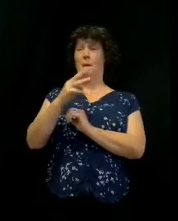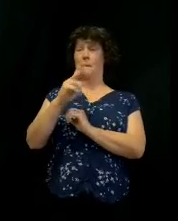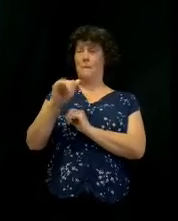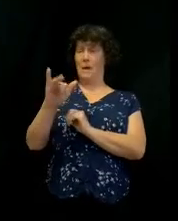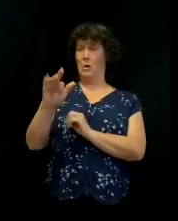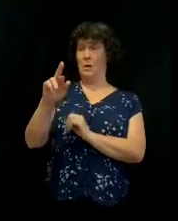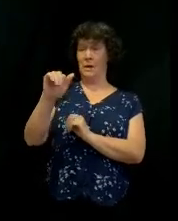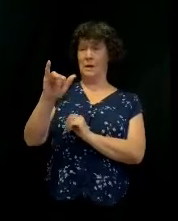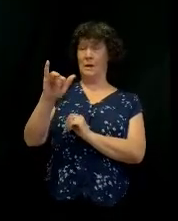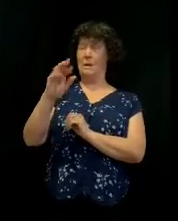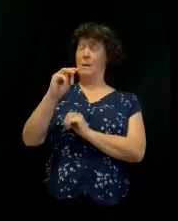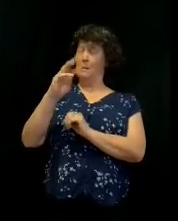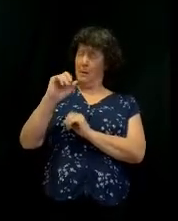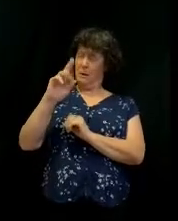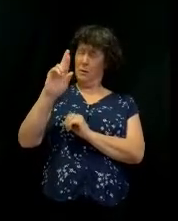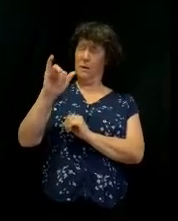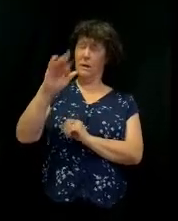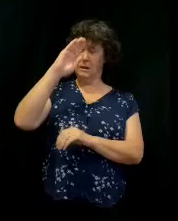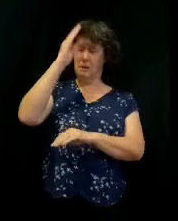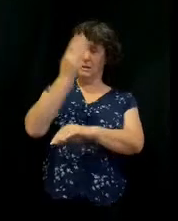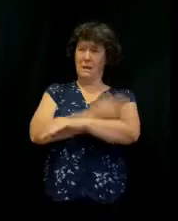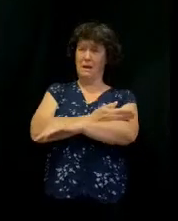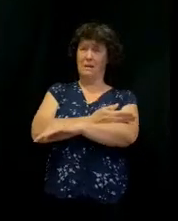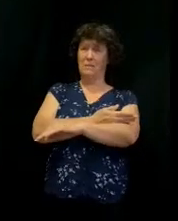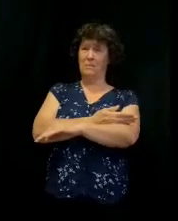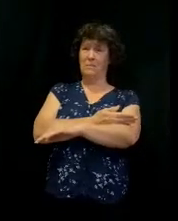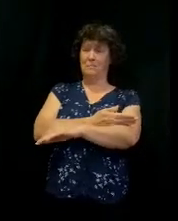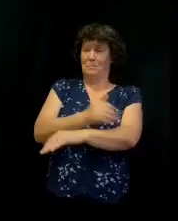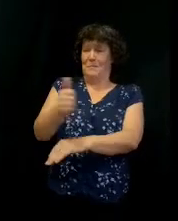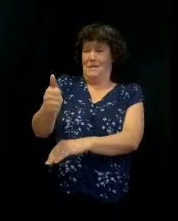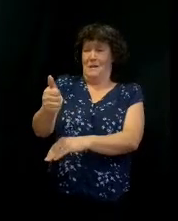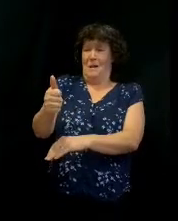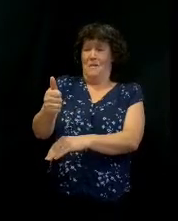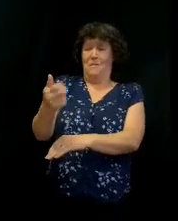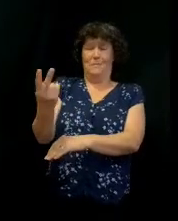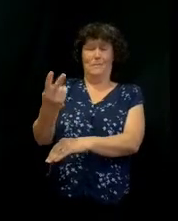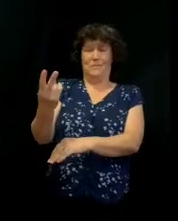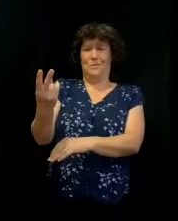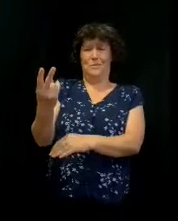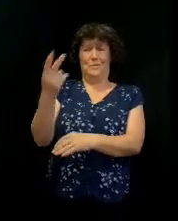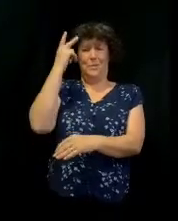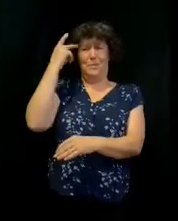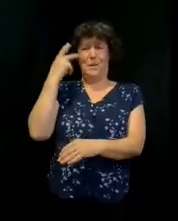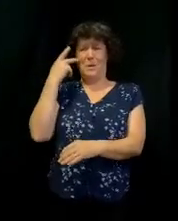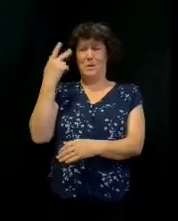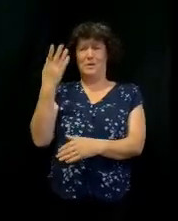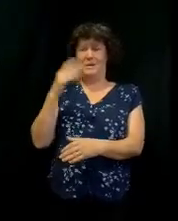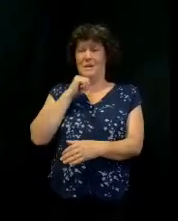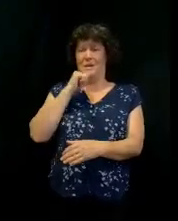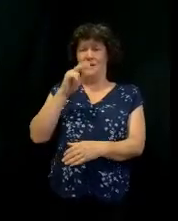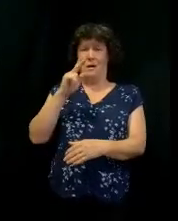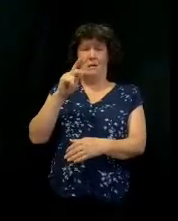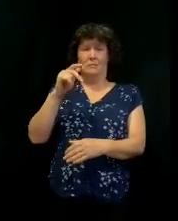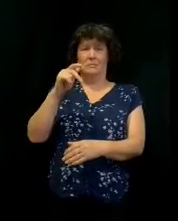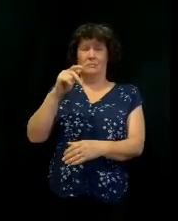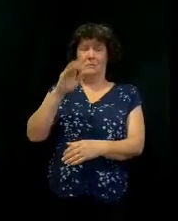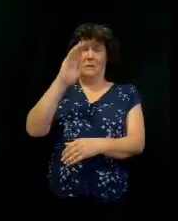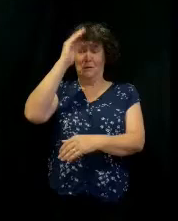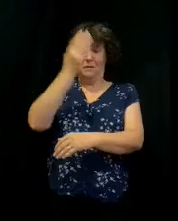of their unbelief. It dialed down the power of God. The power of God could not move. You can have a room full of Christians.